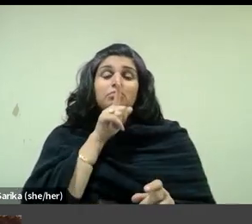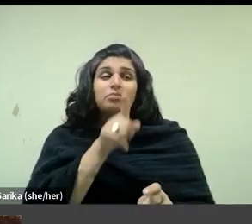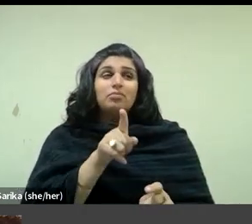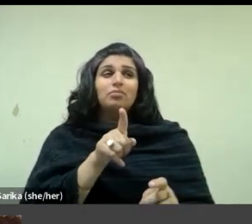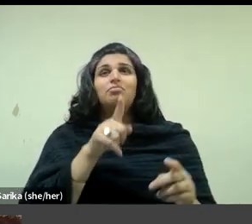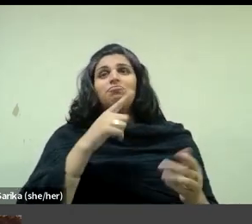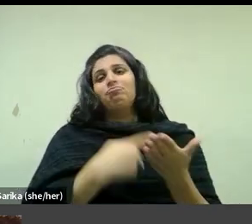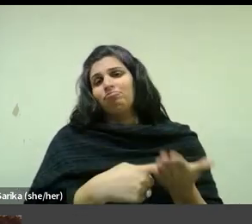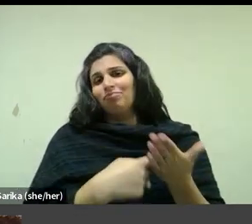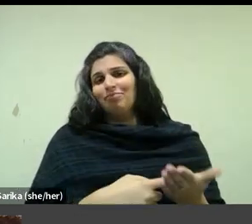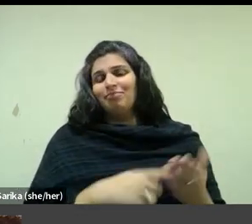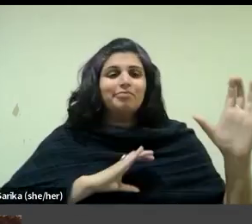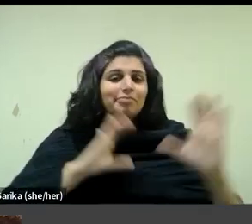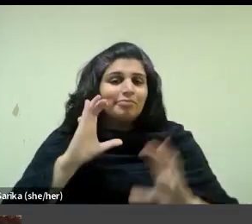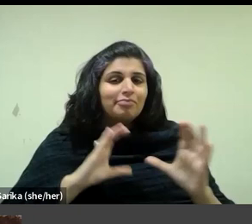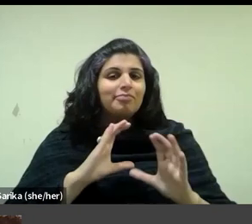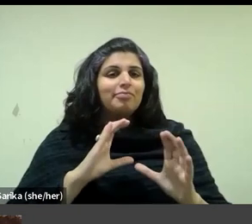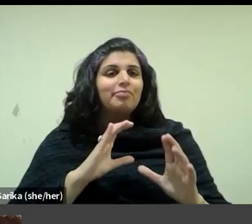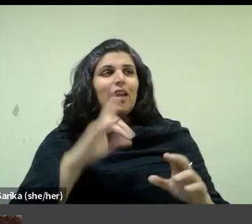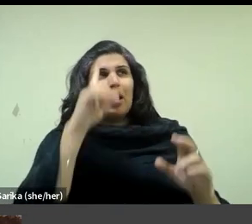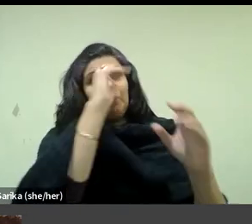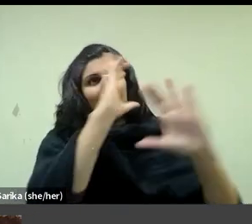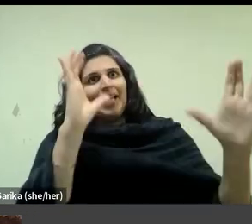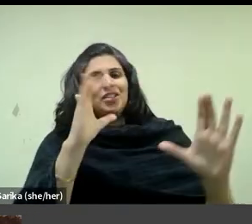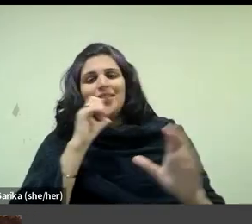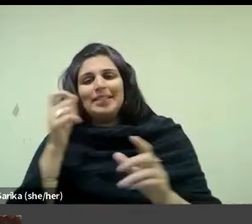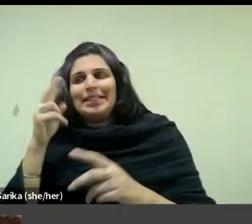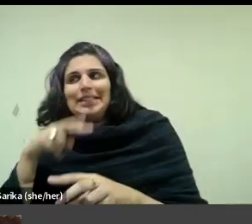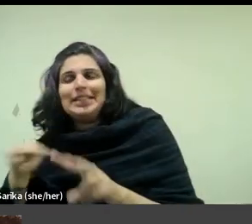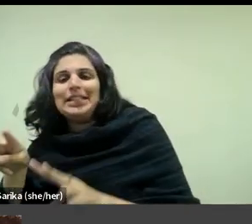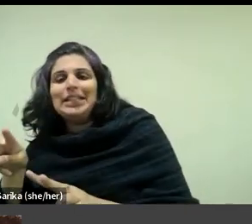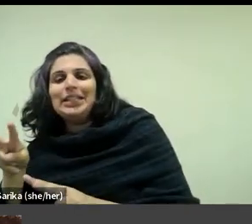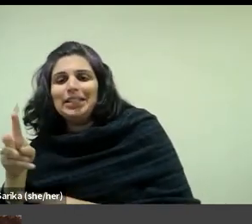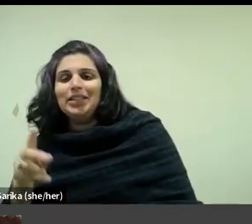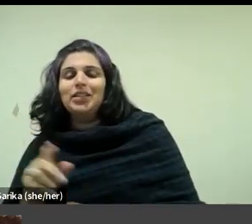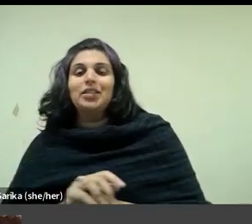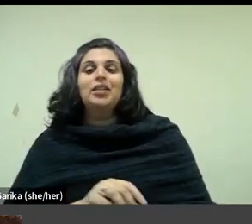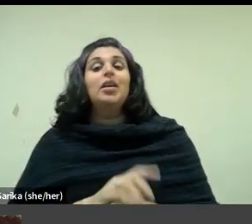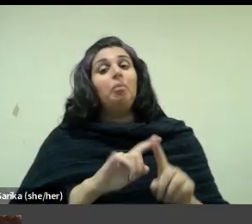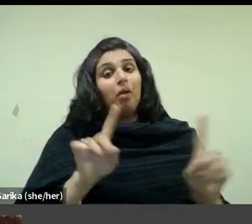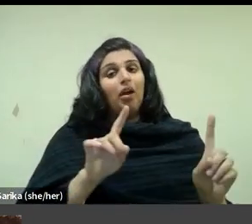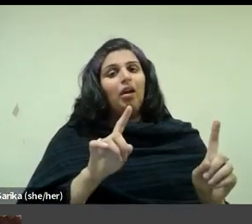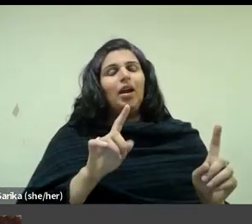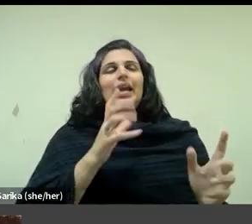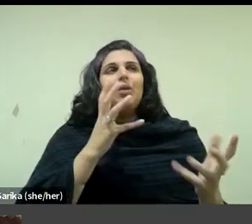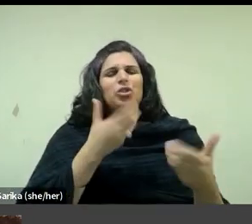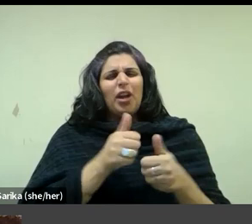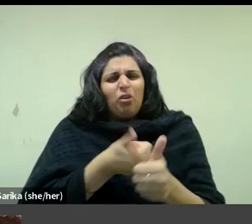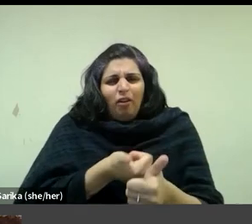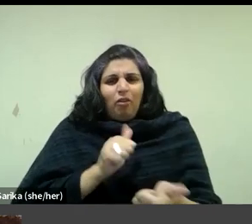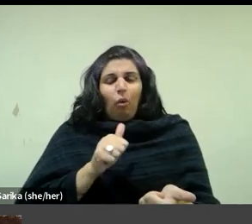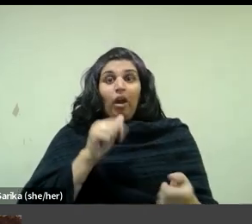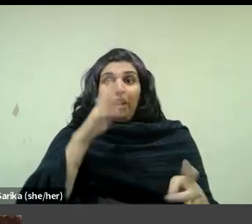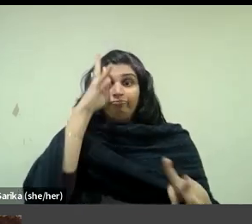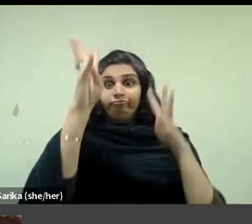imagined rather than observed, but in doing so he resisted the prevailing tendency to mythologize, even